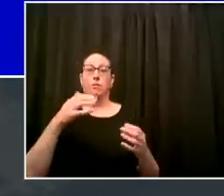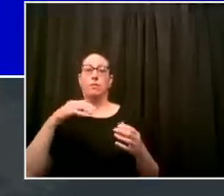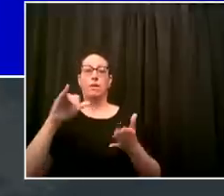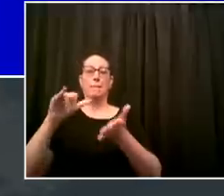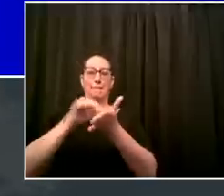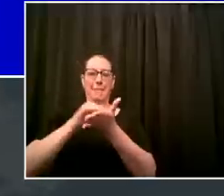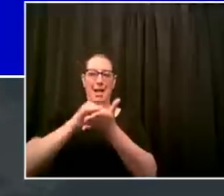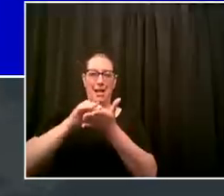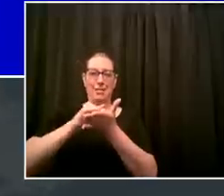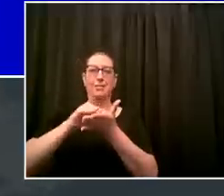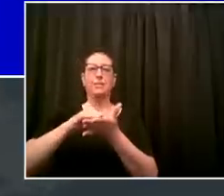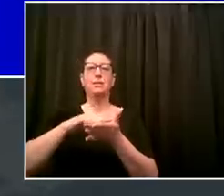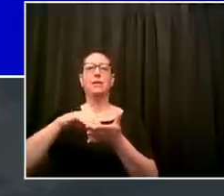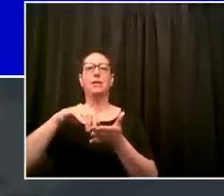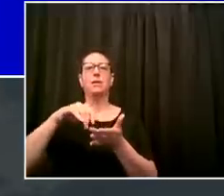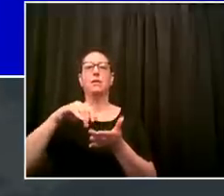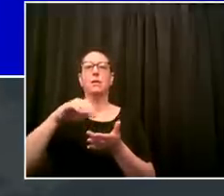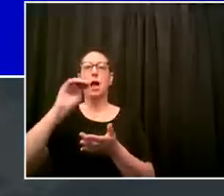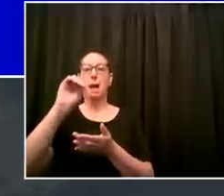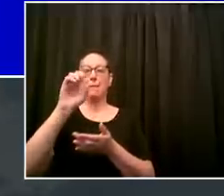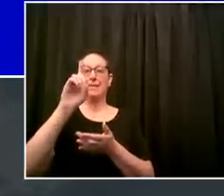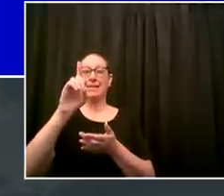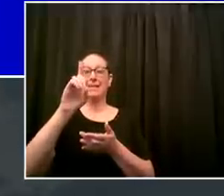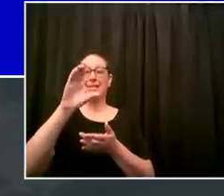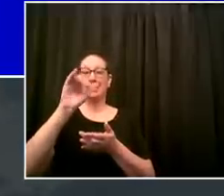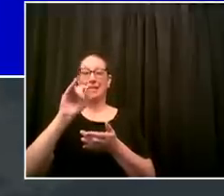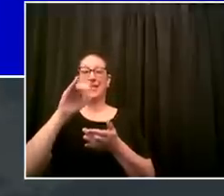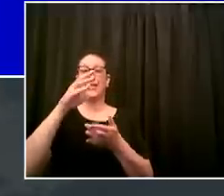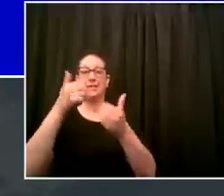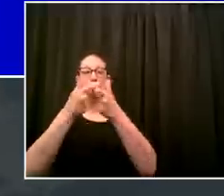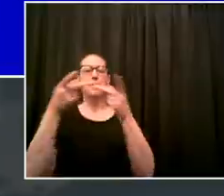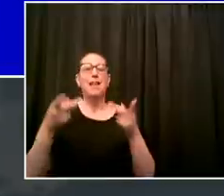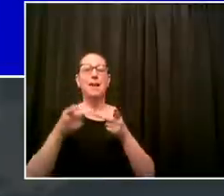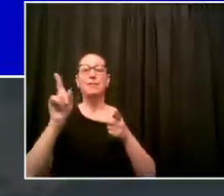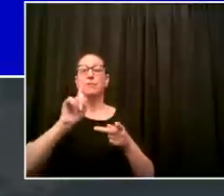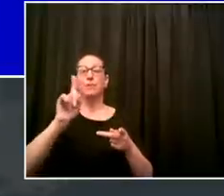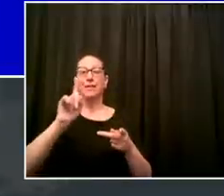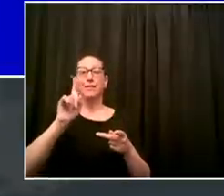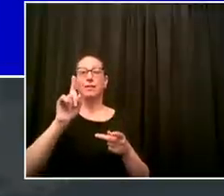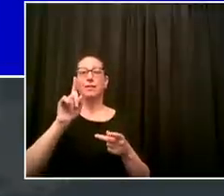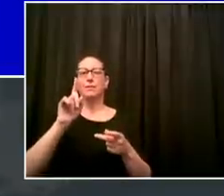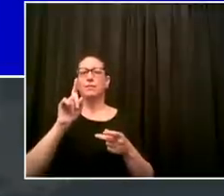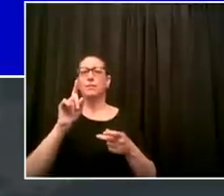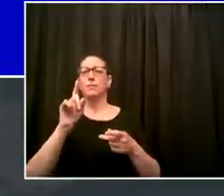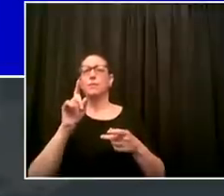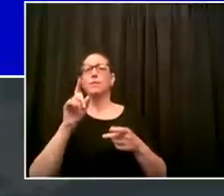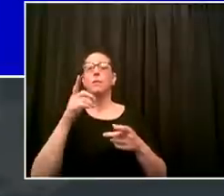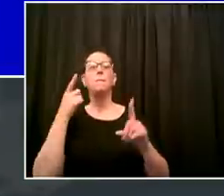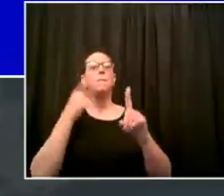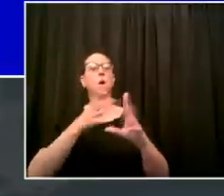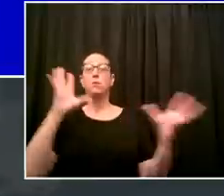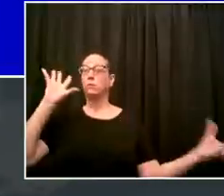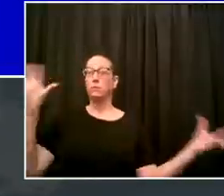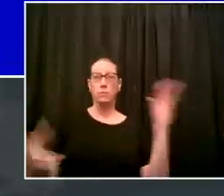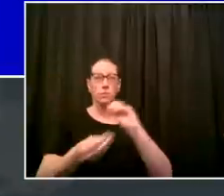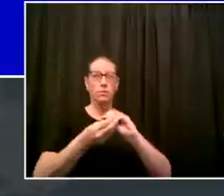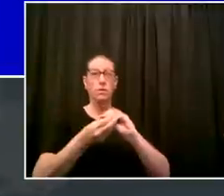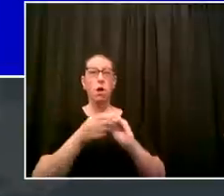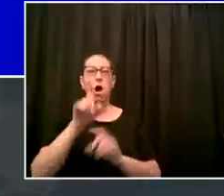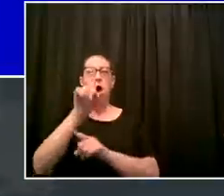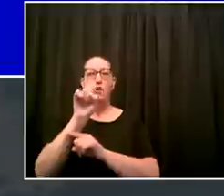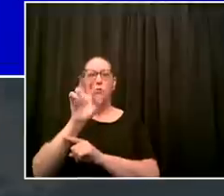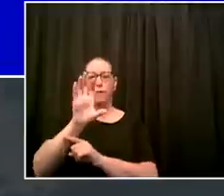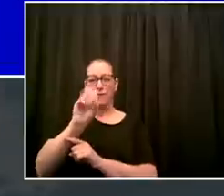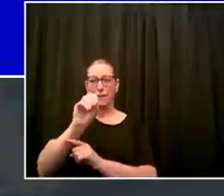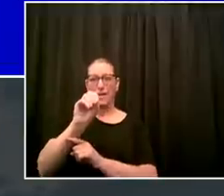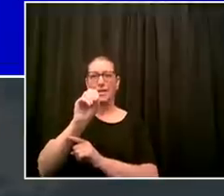to new yorkers added up over 150 test sites now in this city remember just a few weeks ago